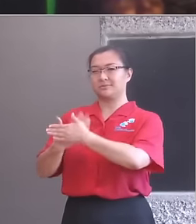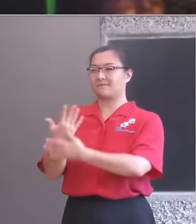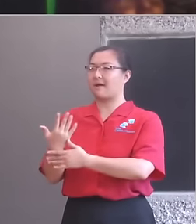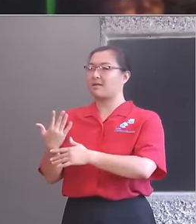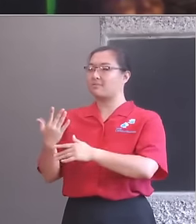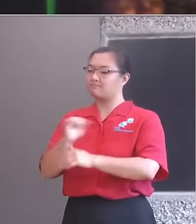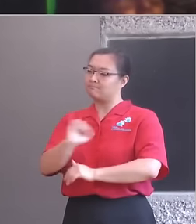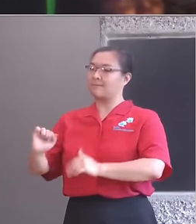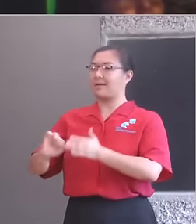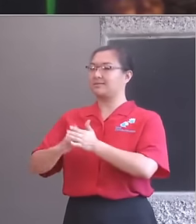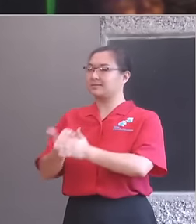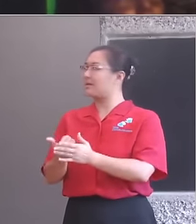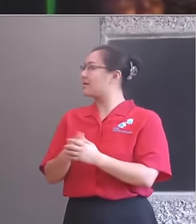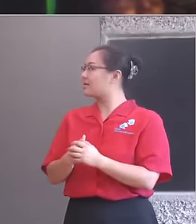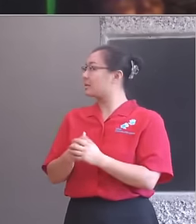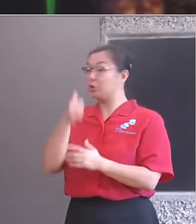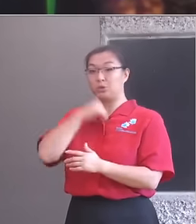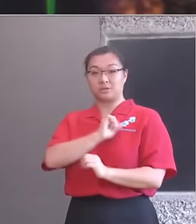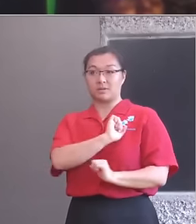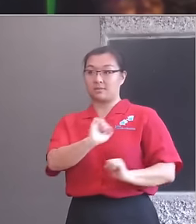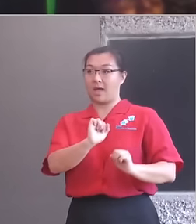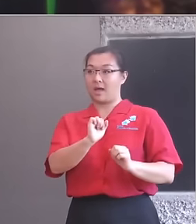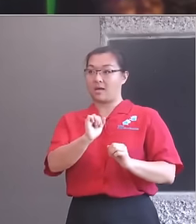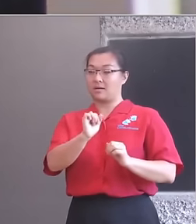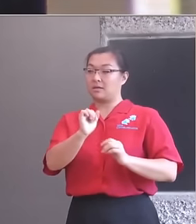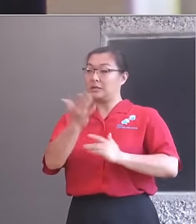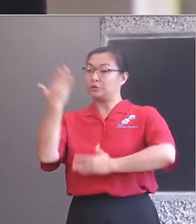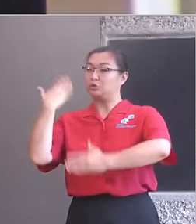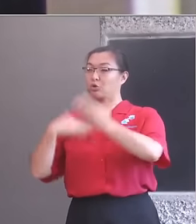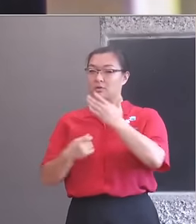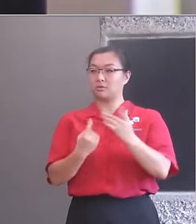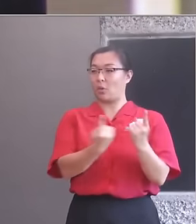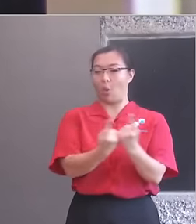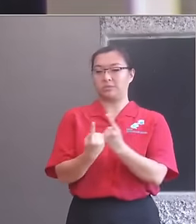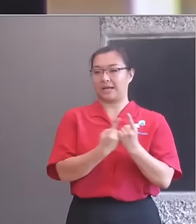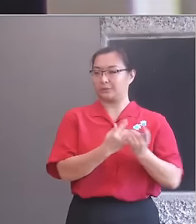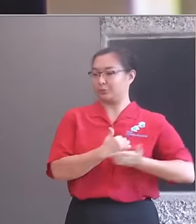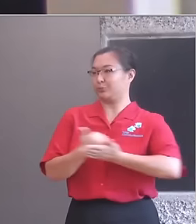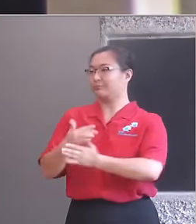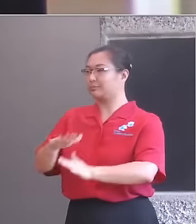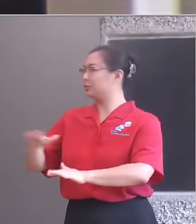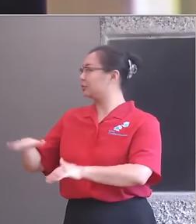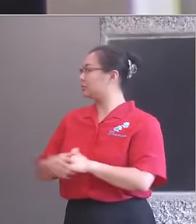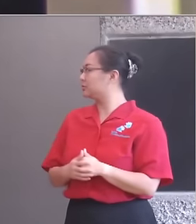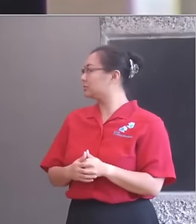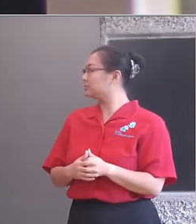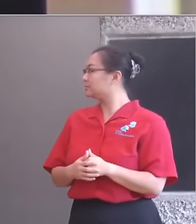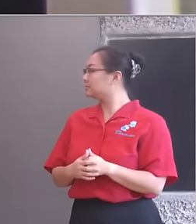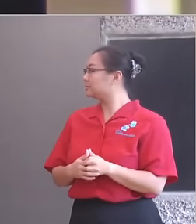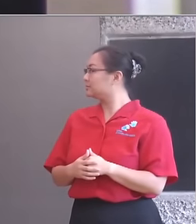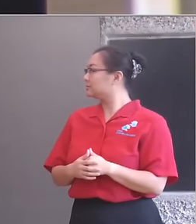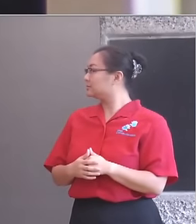objects. There's also the Royal Opera House's National Nutcracker, inspiring teachers and students to engage with ballet,